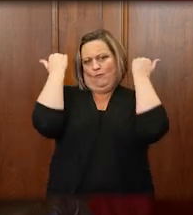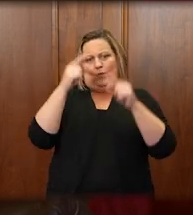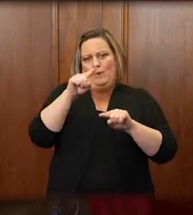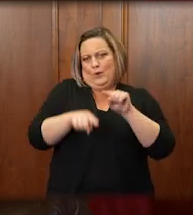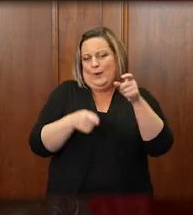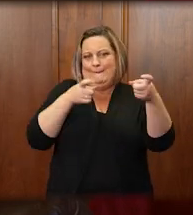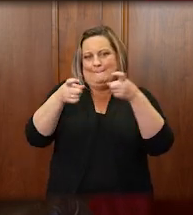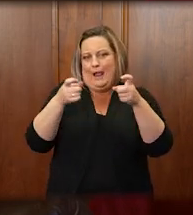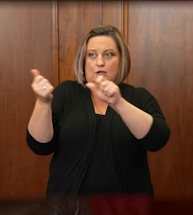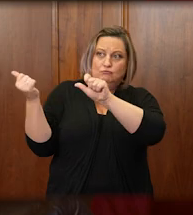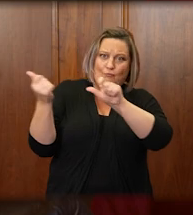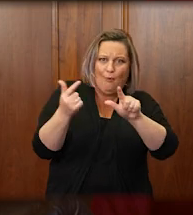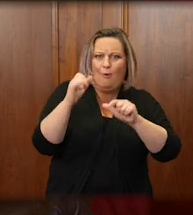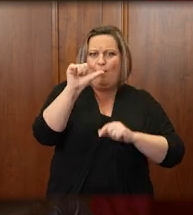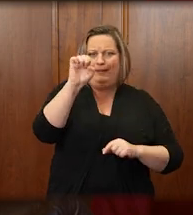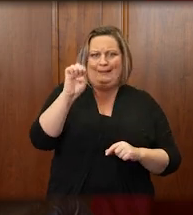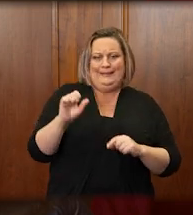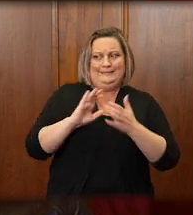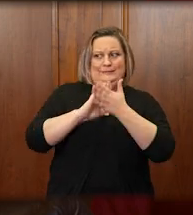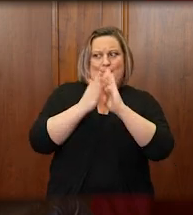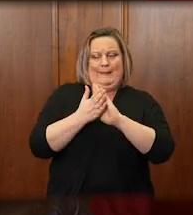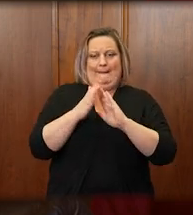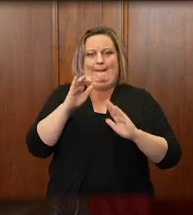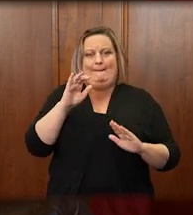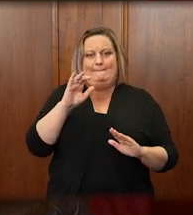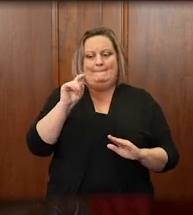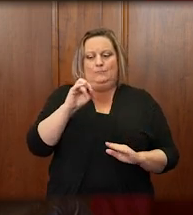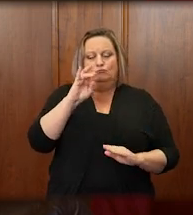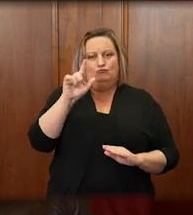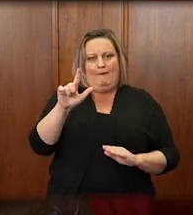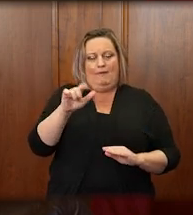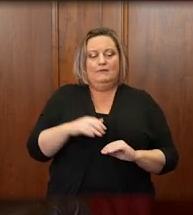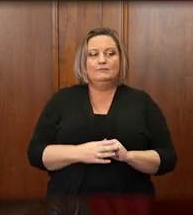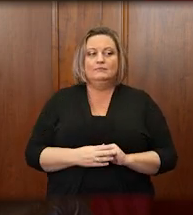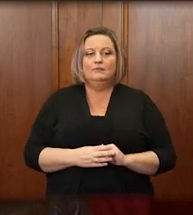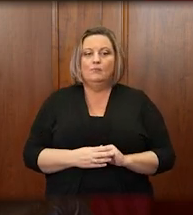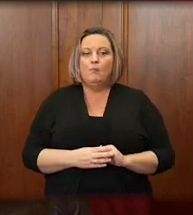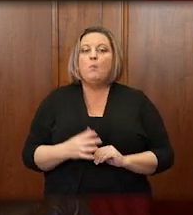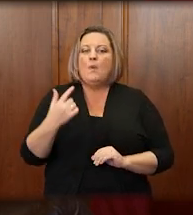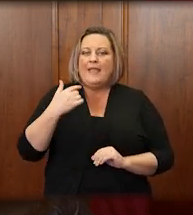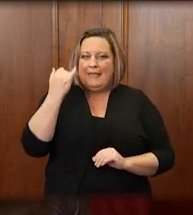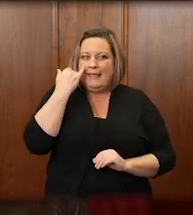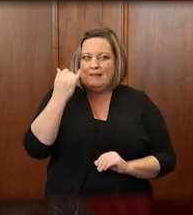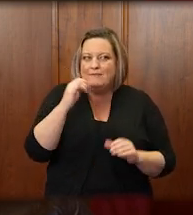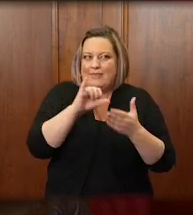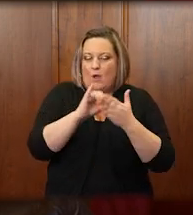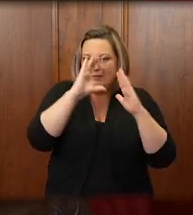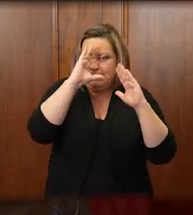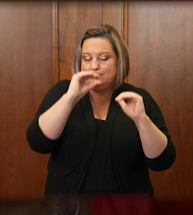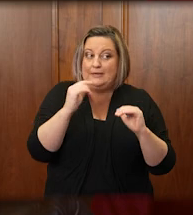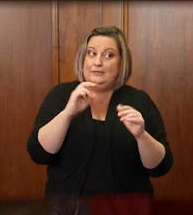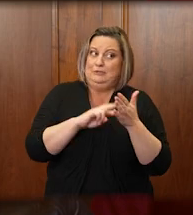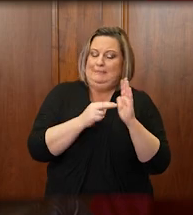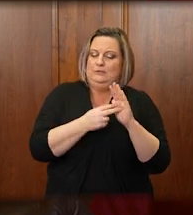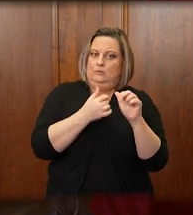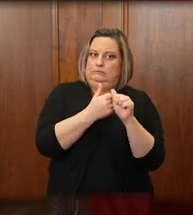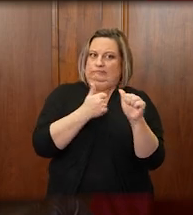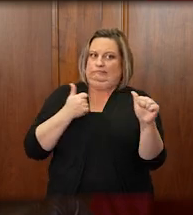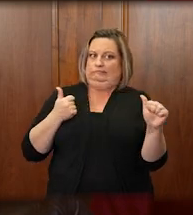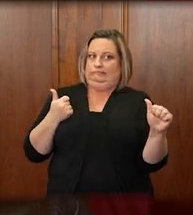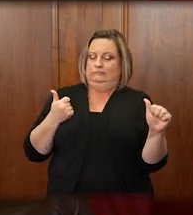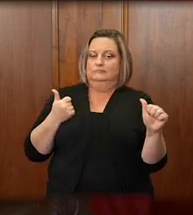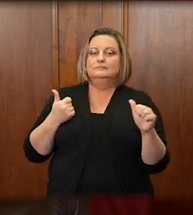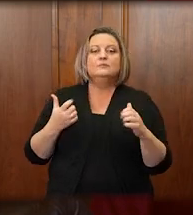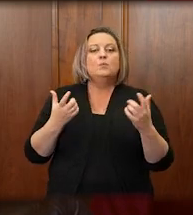We can expect what may in some districts appear to be a backlog of cases at this time therefore to steadily reduce as some cases are